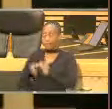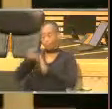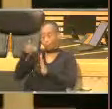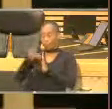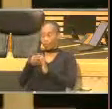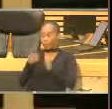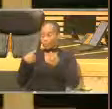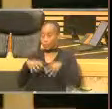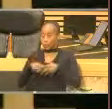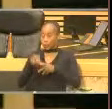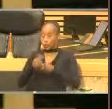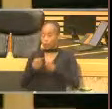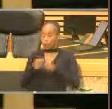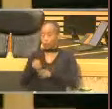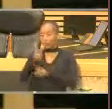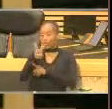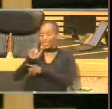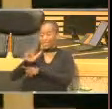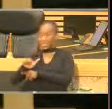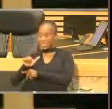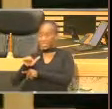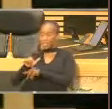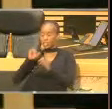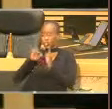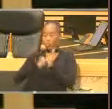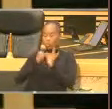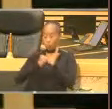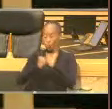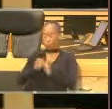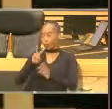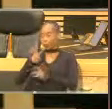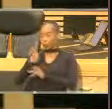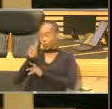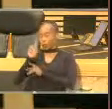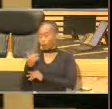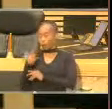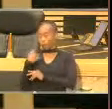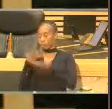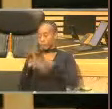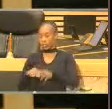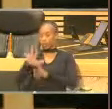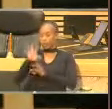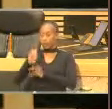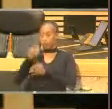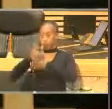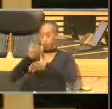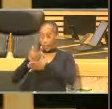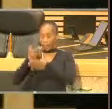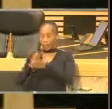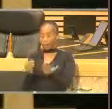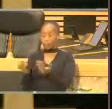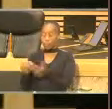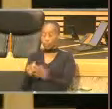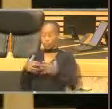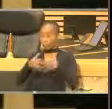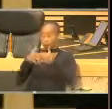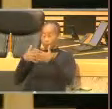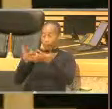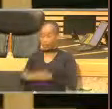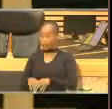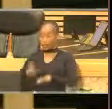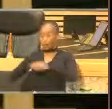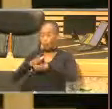commenced, as from the 26th of January 2021, and 50 jobs of opportunity expected to be created. More